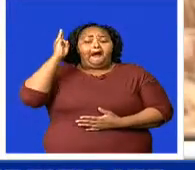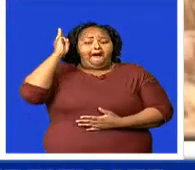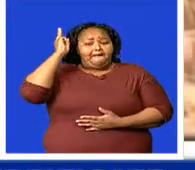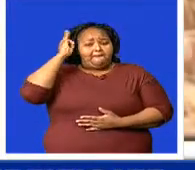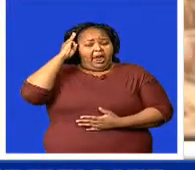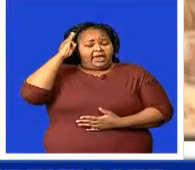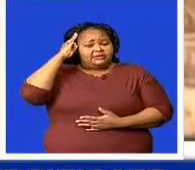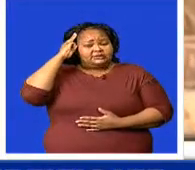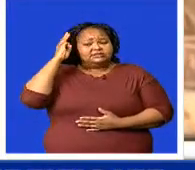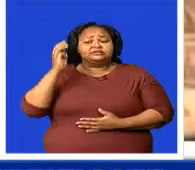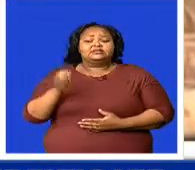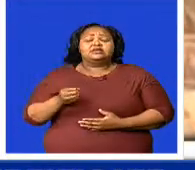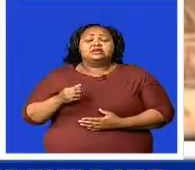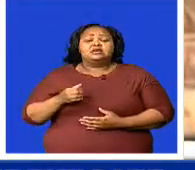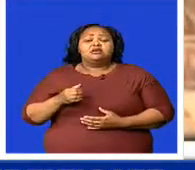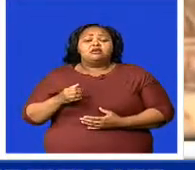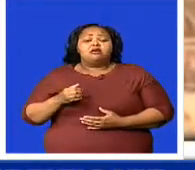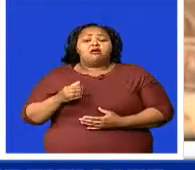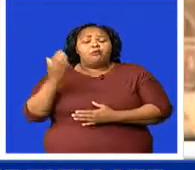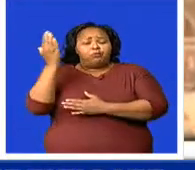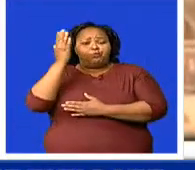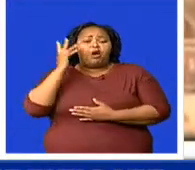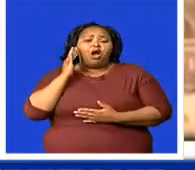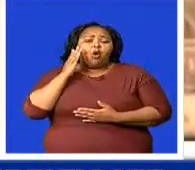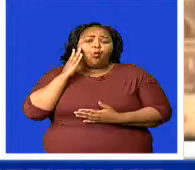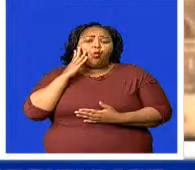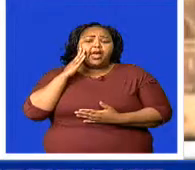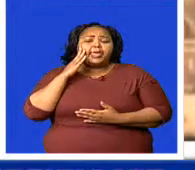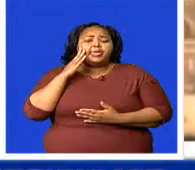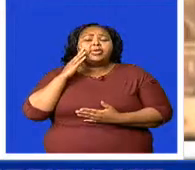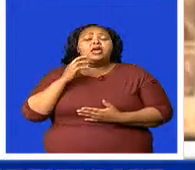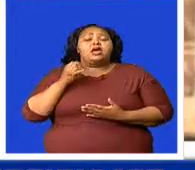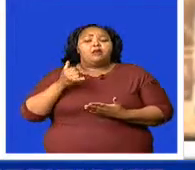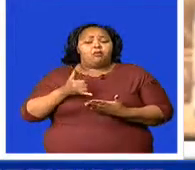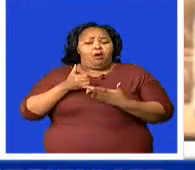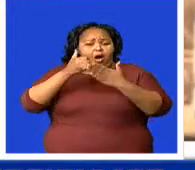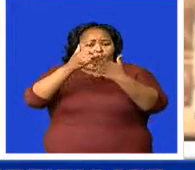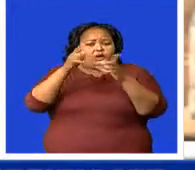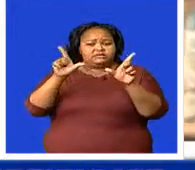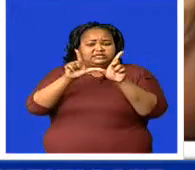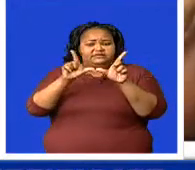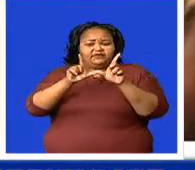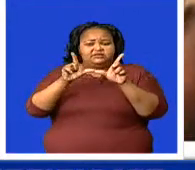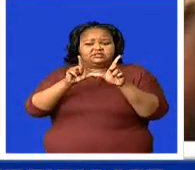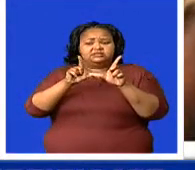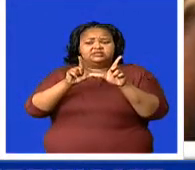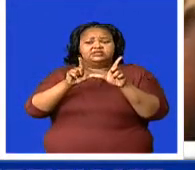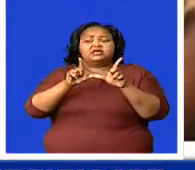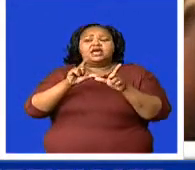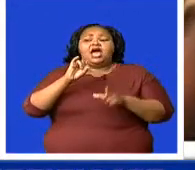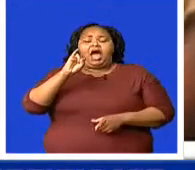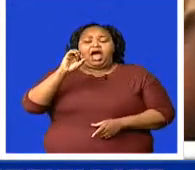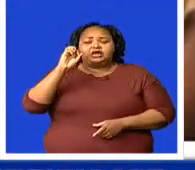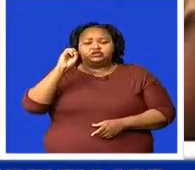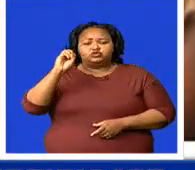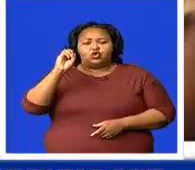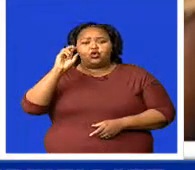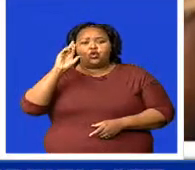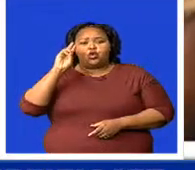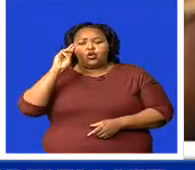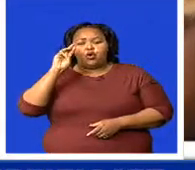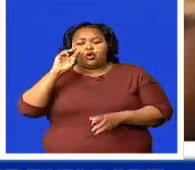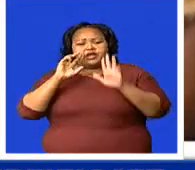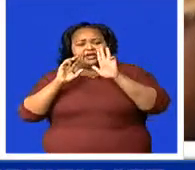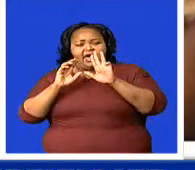awarded the army with an ISO 9001 certificate for its POT-20 clinic. The army also